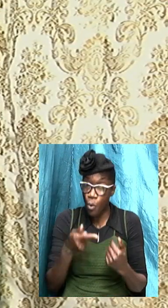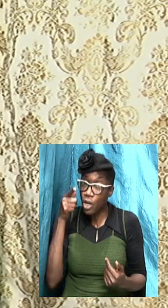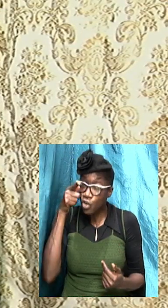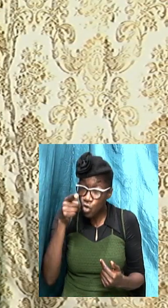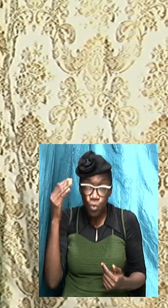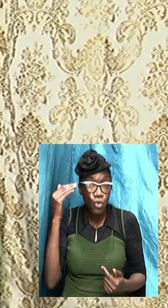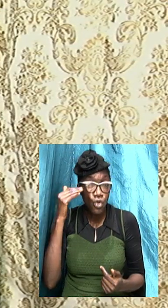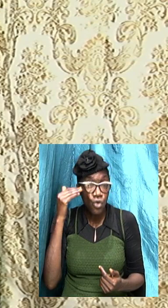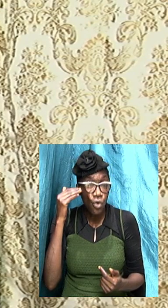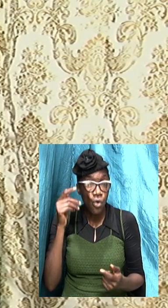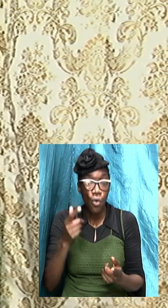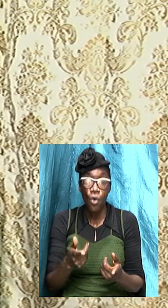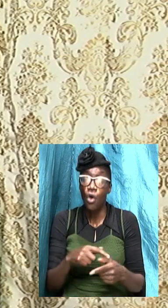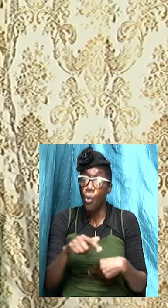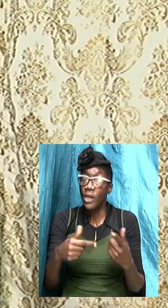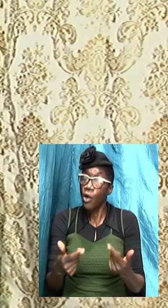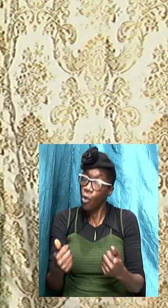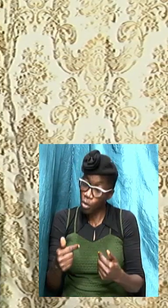authority